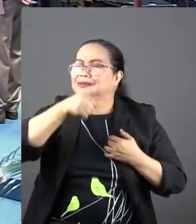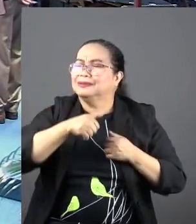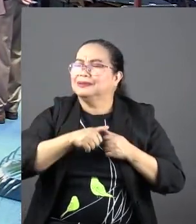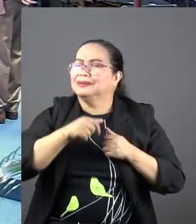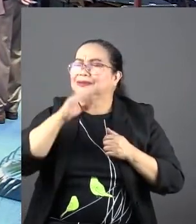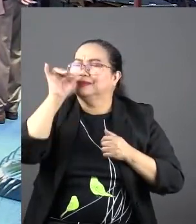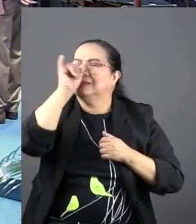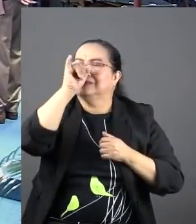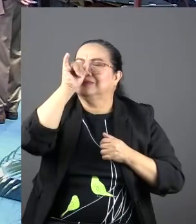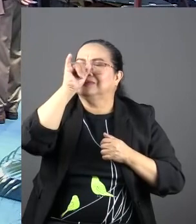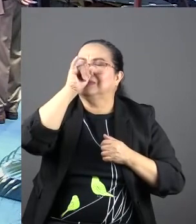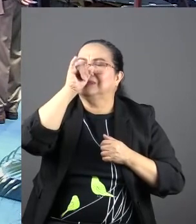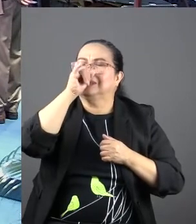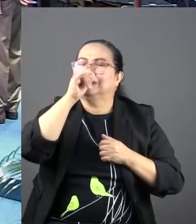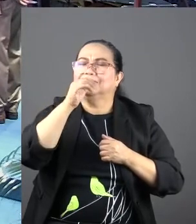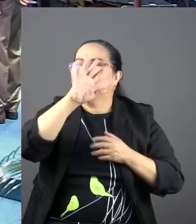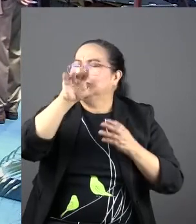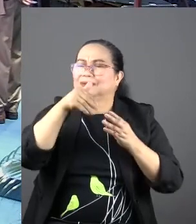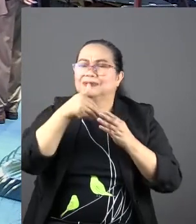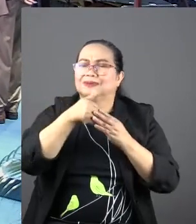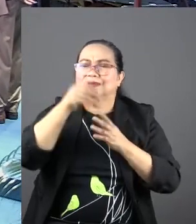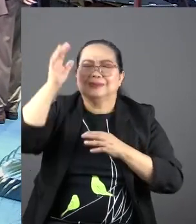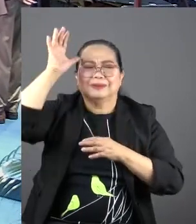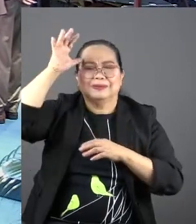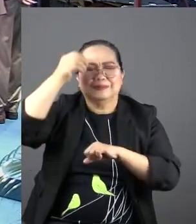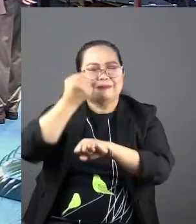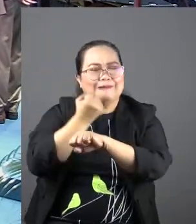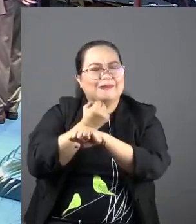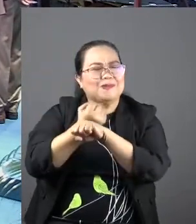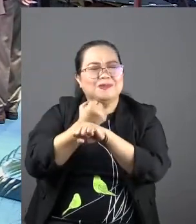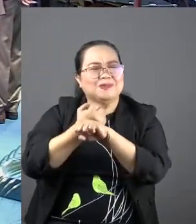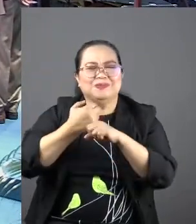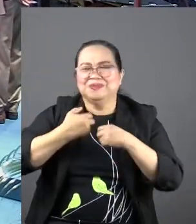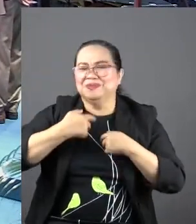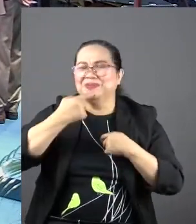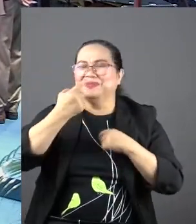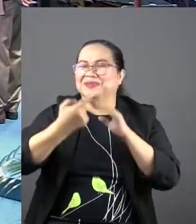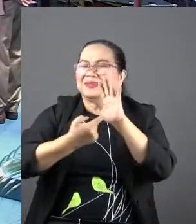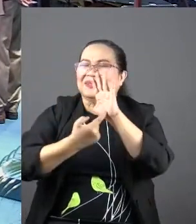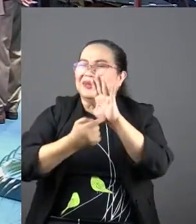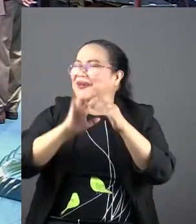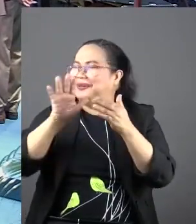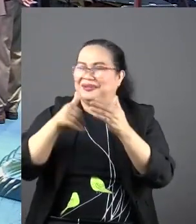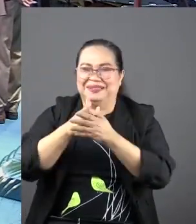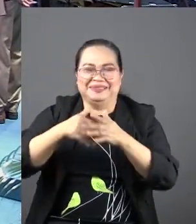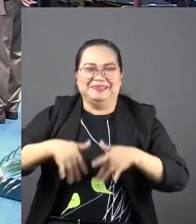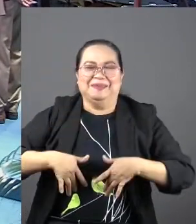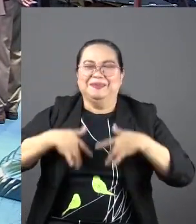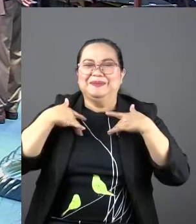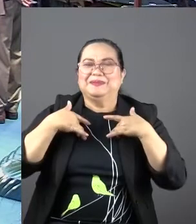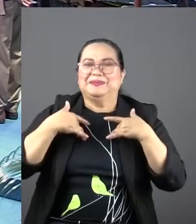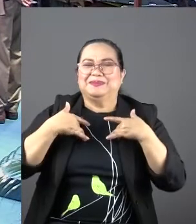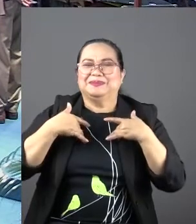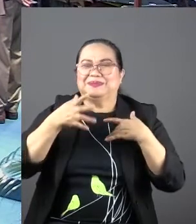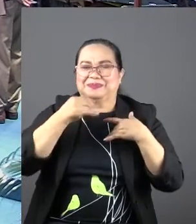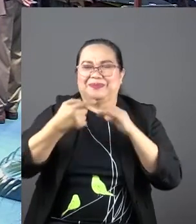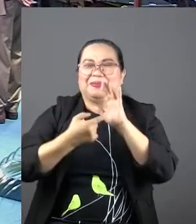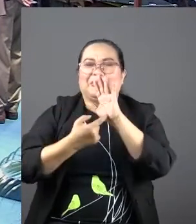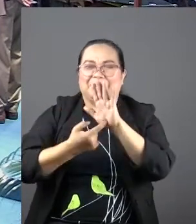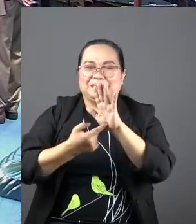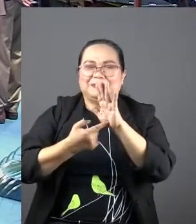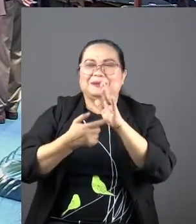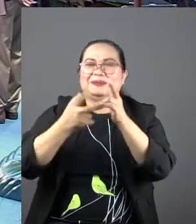foolishness, all the stupidity that I had exhibited to her all her life. And now she